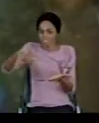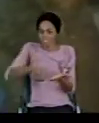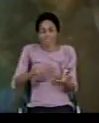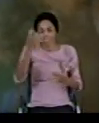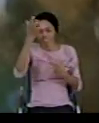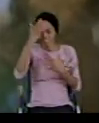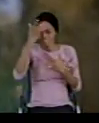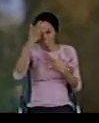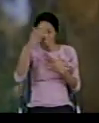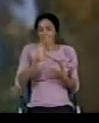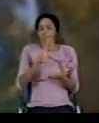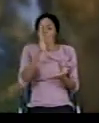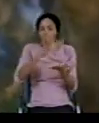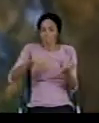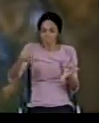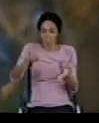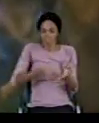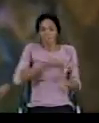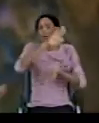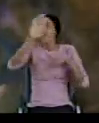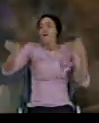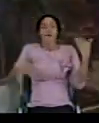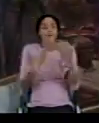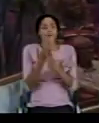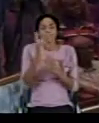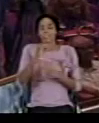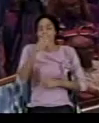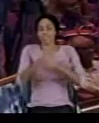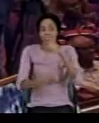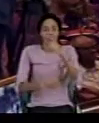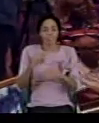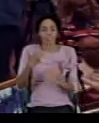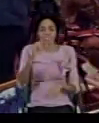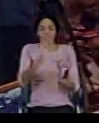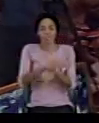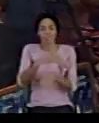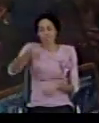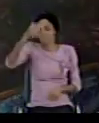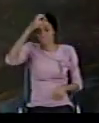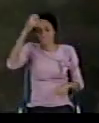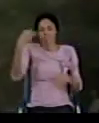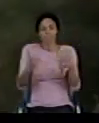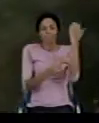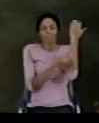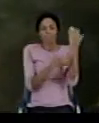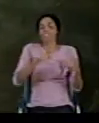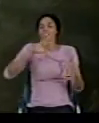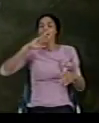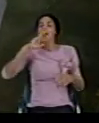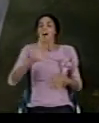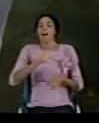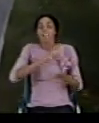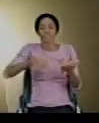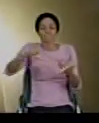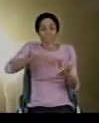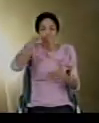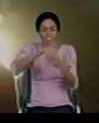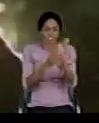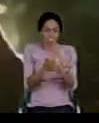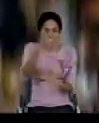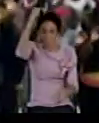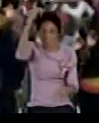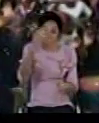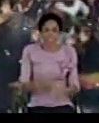Sicknesses are cancelled. All deformities and the works of the devil of the flesh, they're cancelled in Jesus' name.